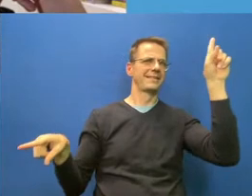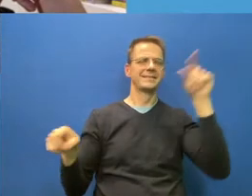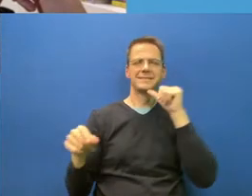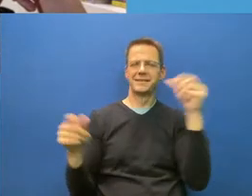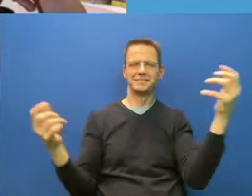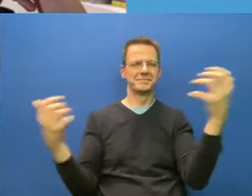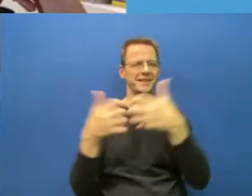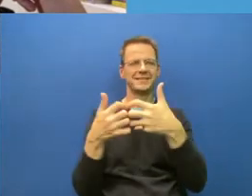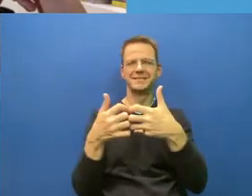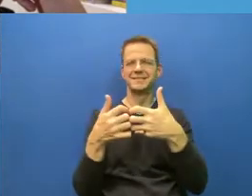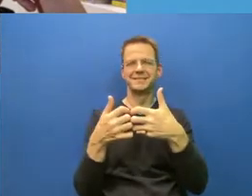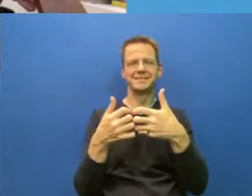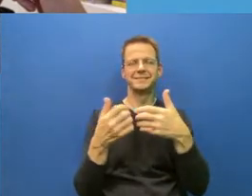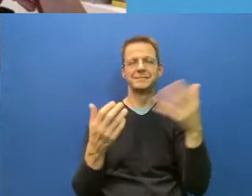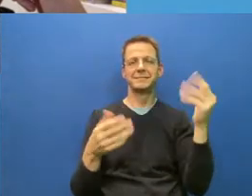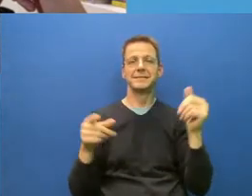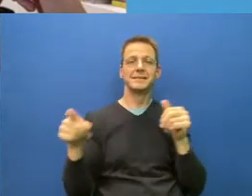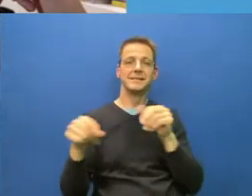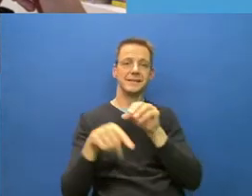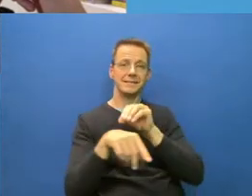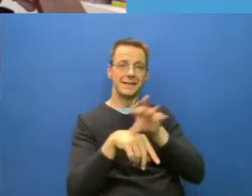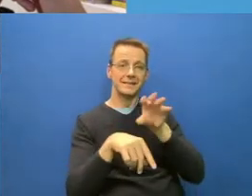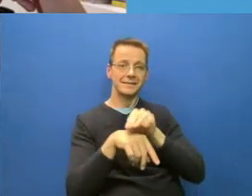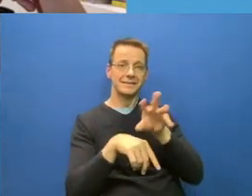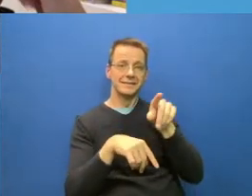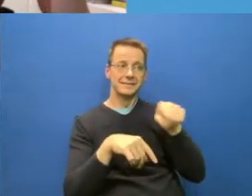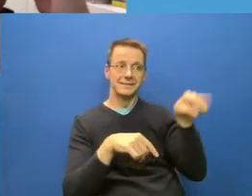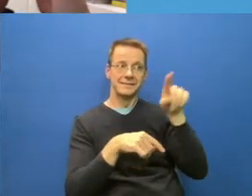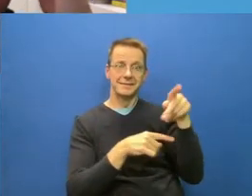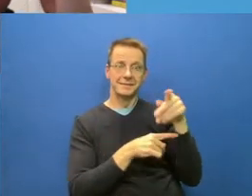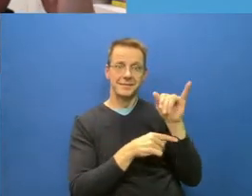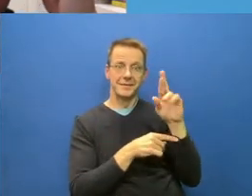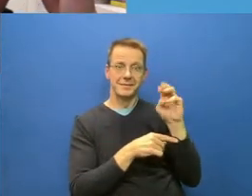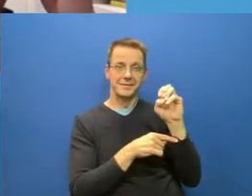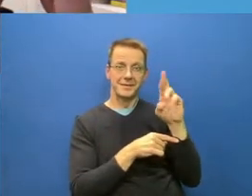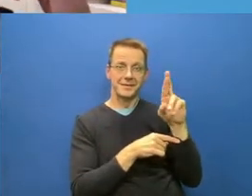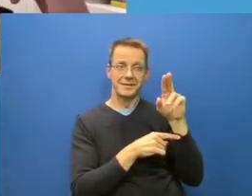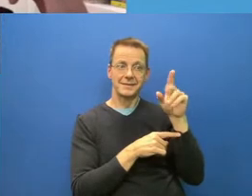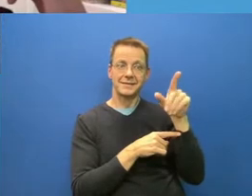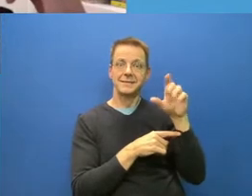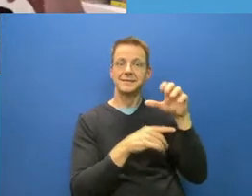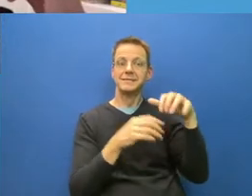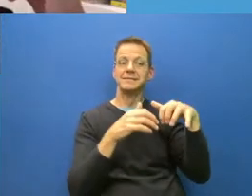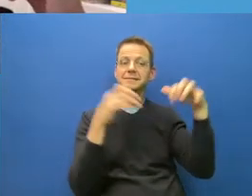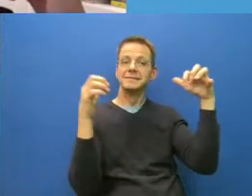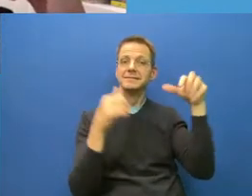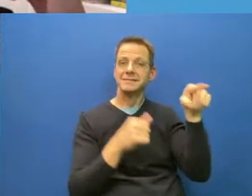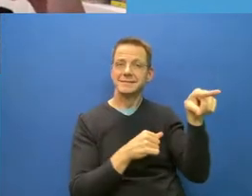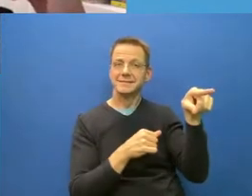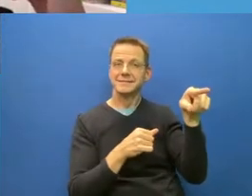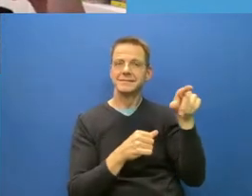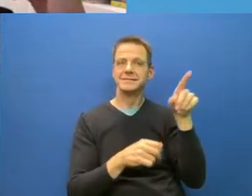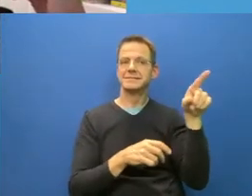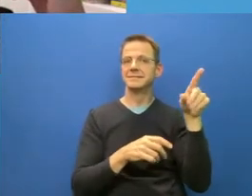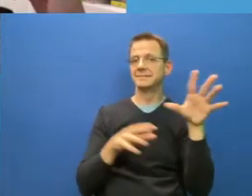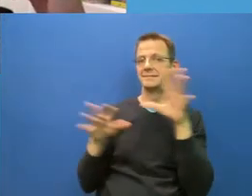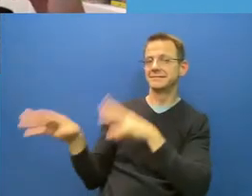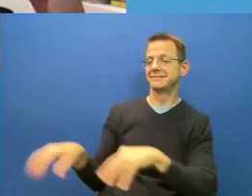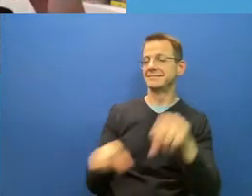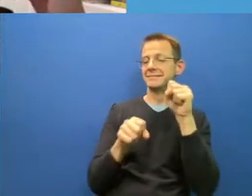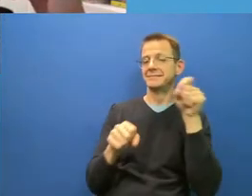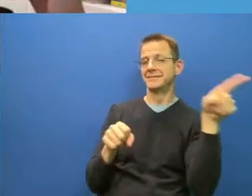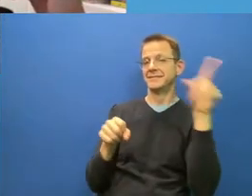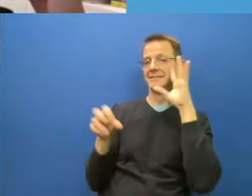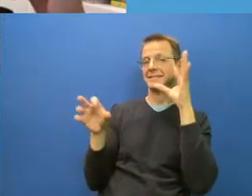Committee and what decisions are made thereafter. I would suggest to all of our listeners that